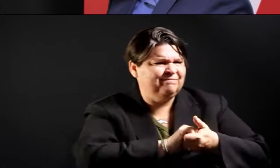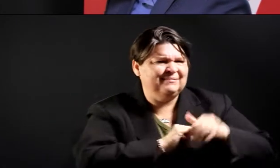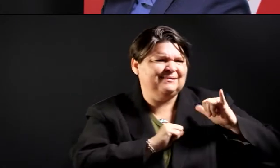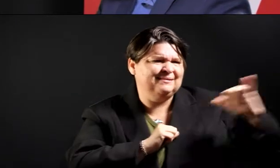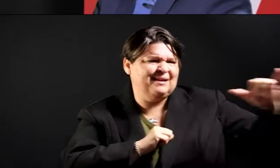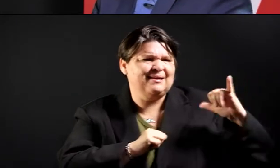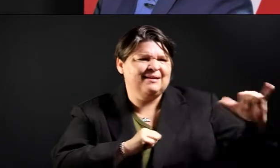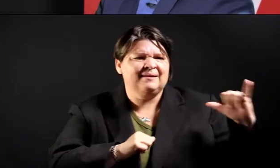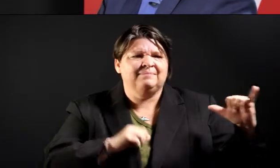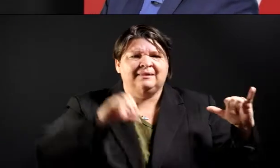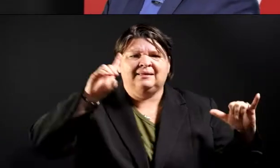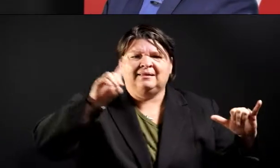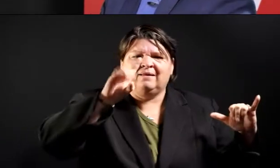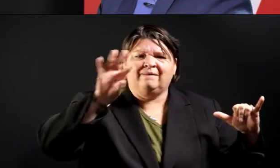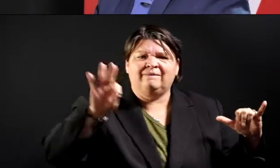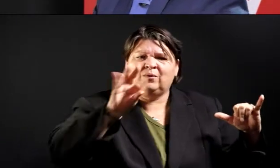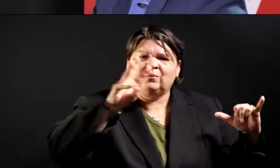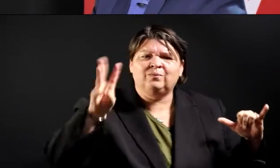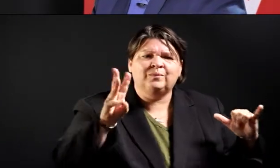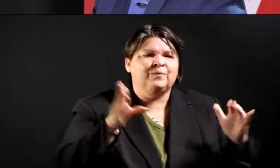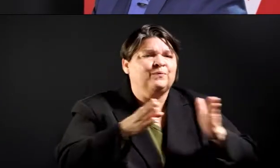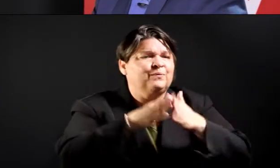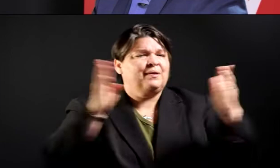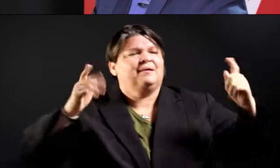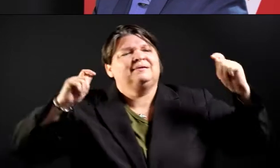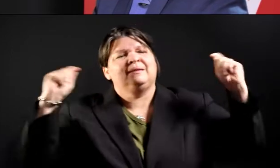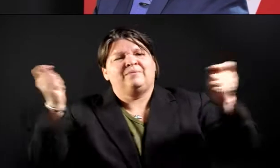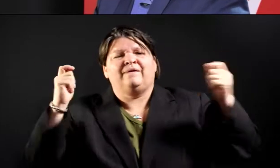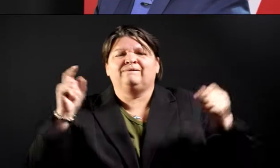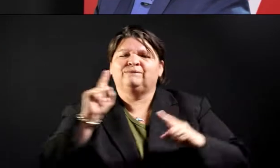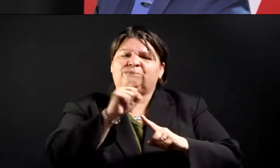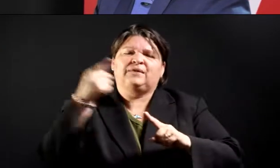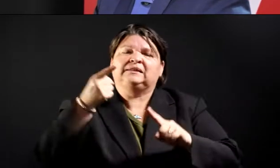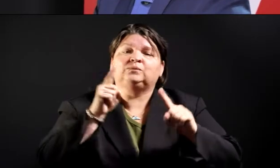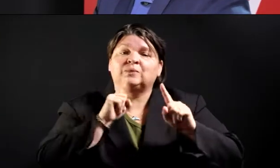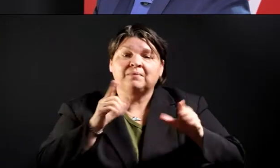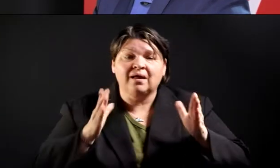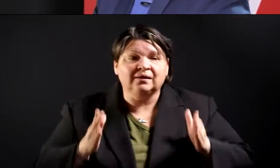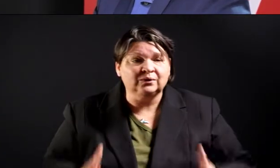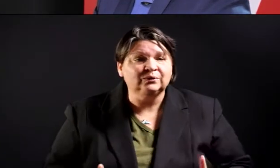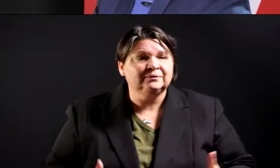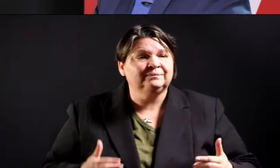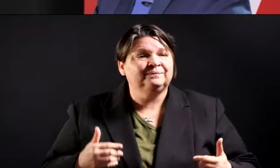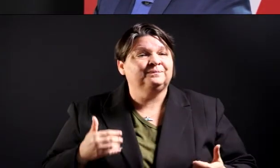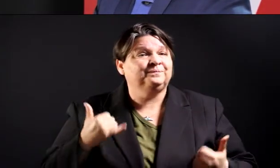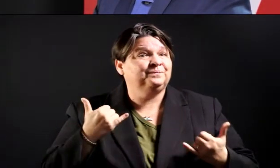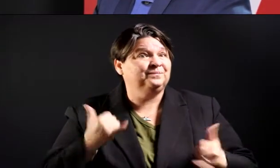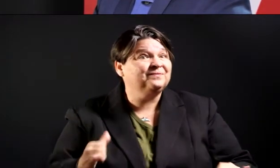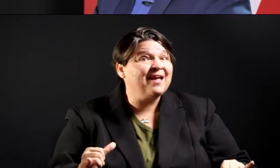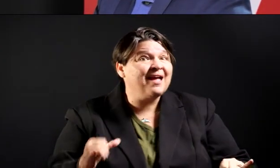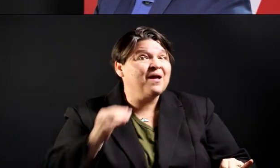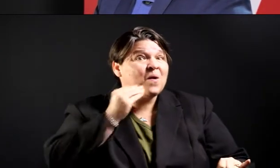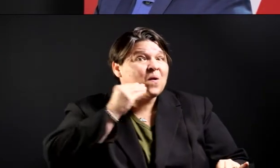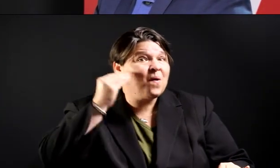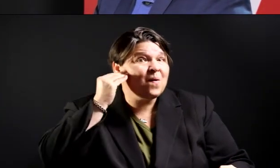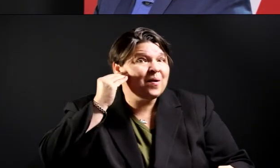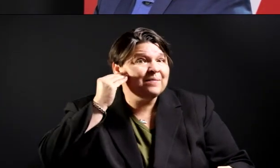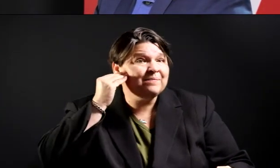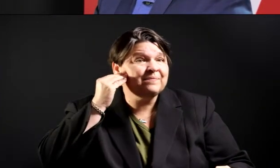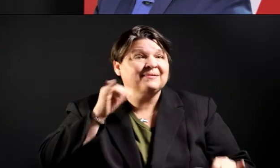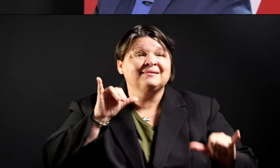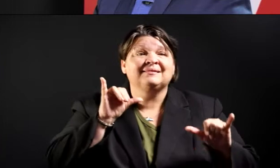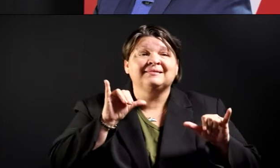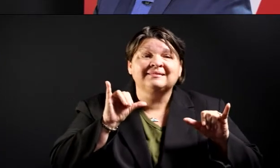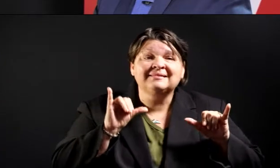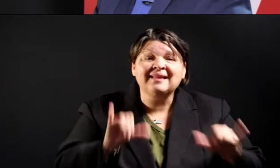at 7 o'clock, I'll be reminding you again tomorrow. Till then, stay home. Y'all stay home, y'all